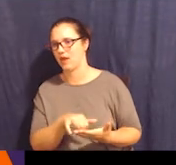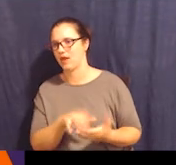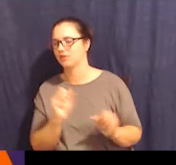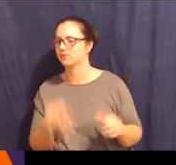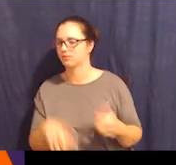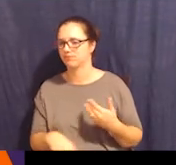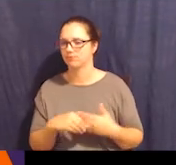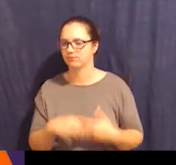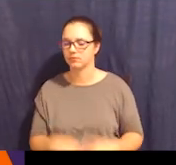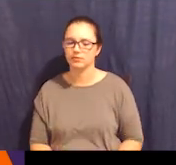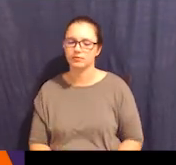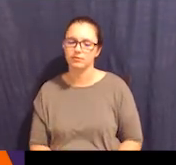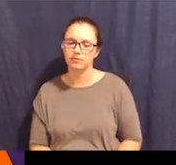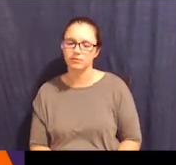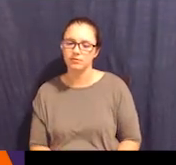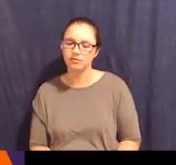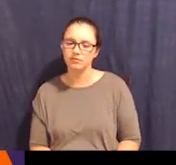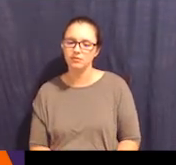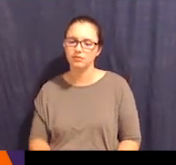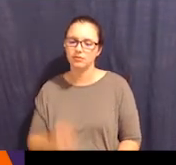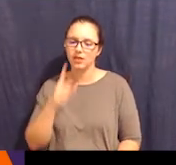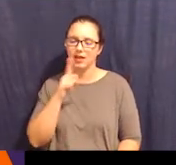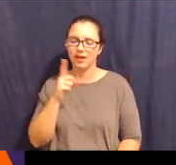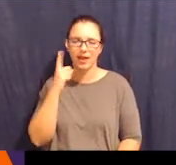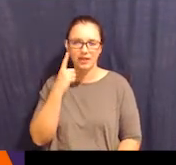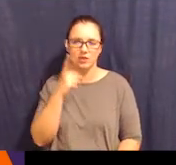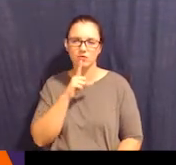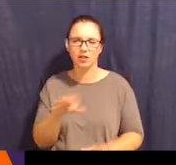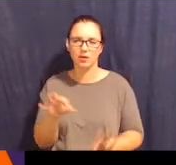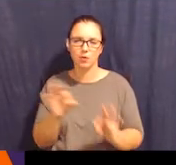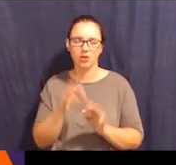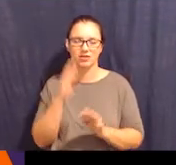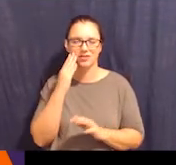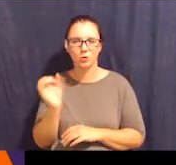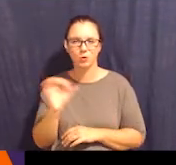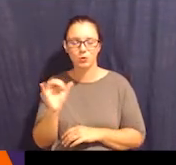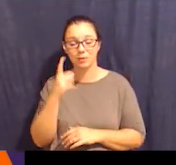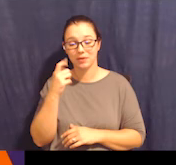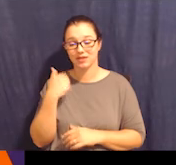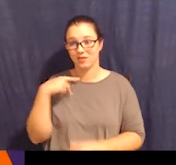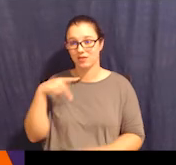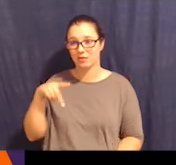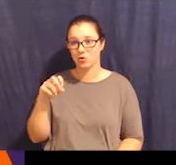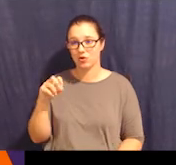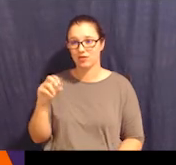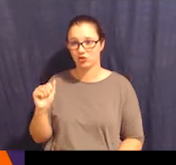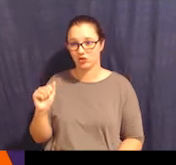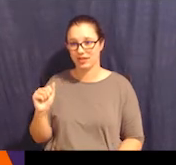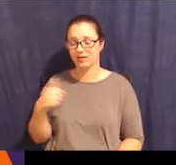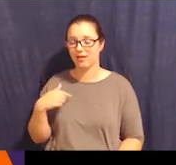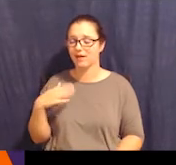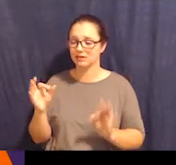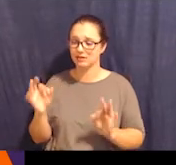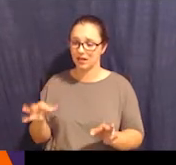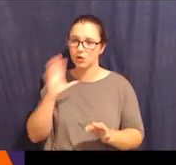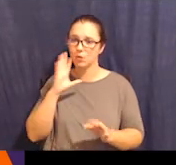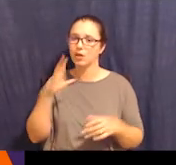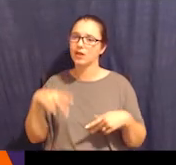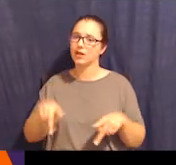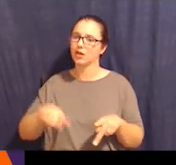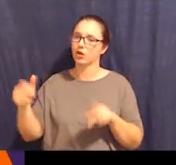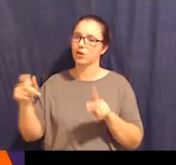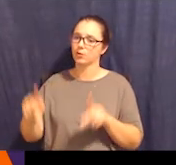just because I have a power of attorney where I've decided that I'm going to let someone else make a decision for me in an area of my life